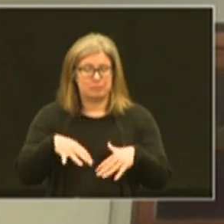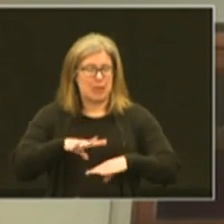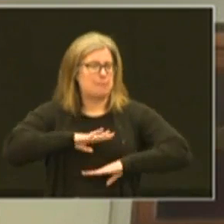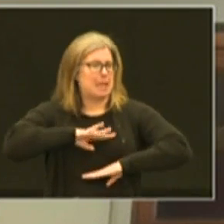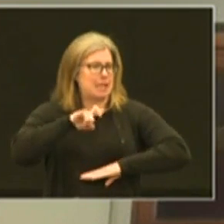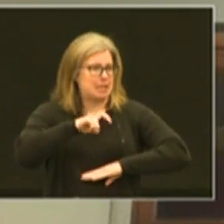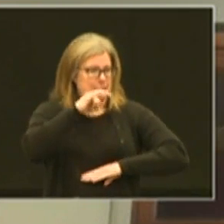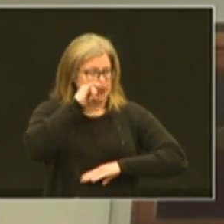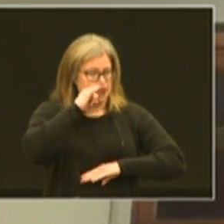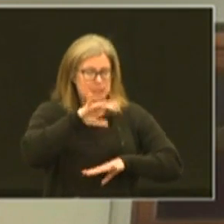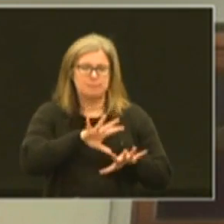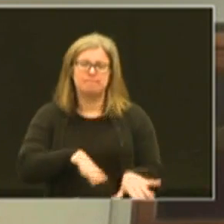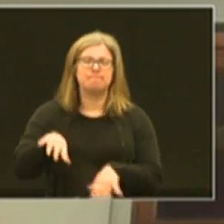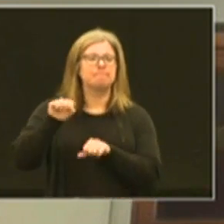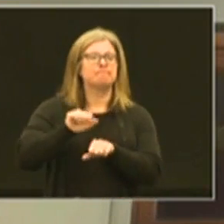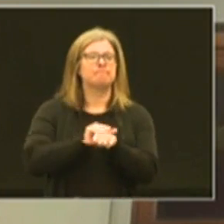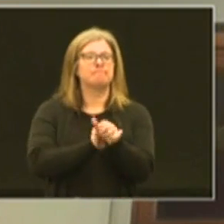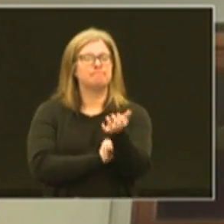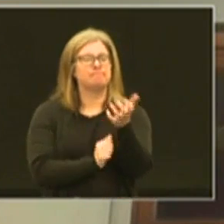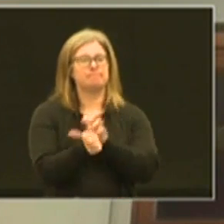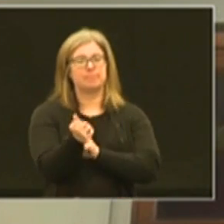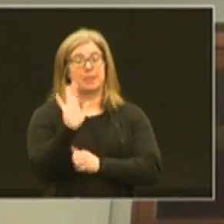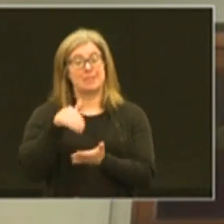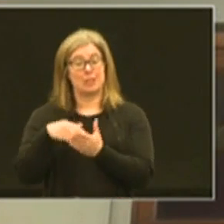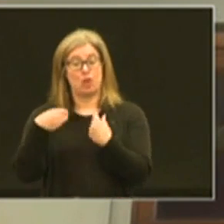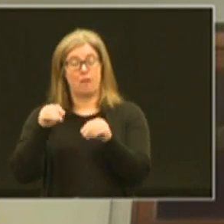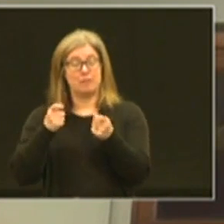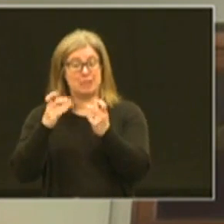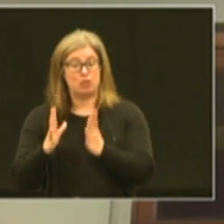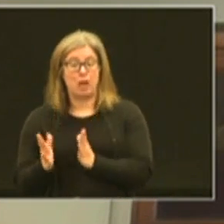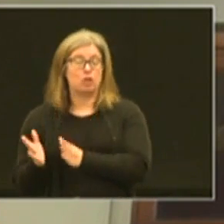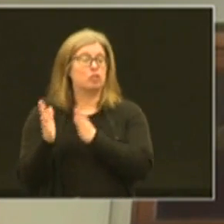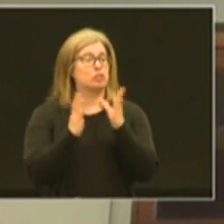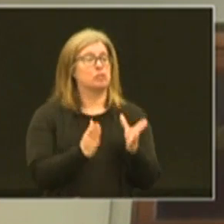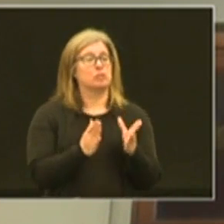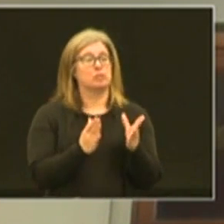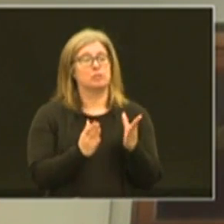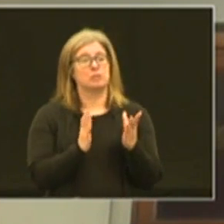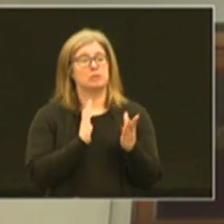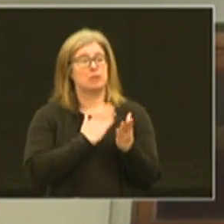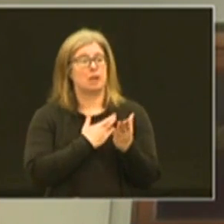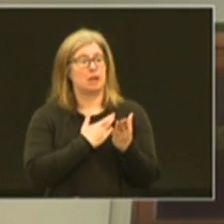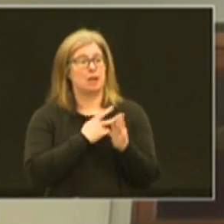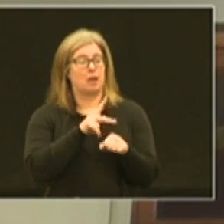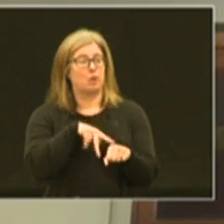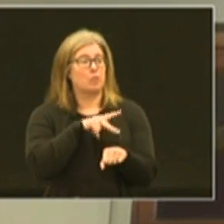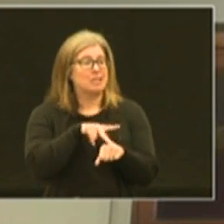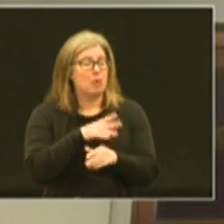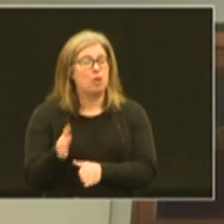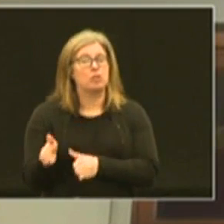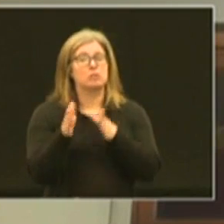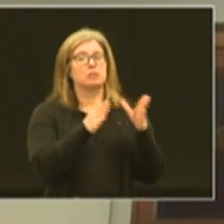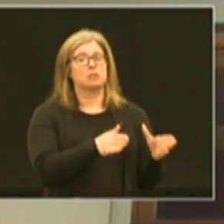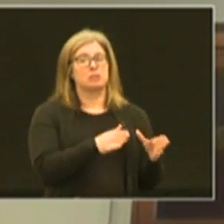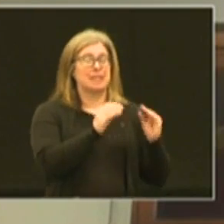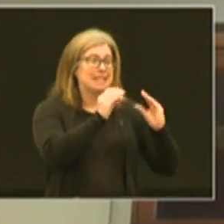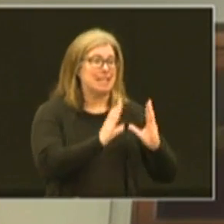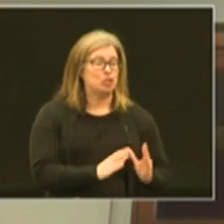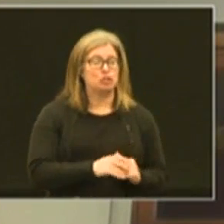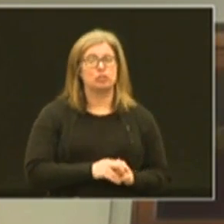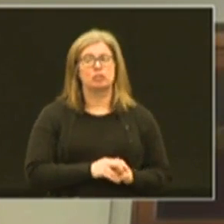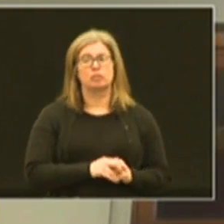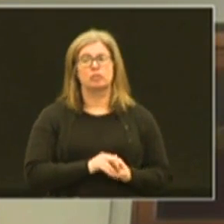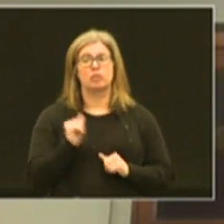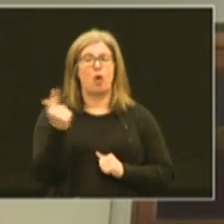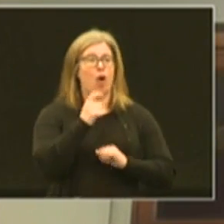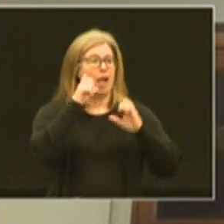our kids they've stepped up from central office administrators um to our principals to our teachers and